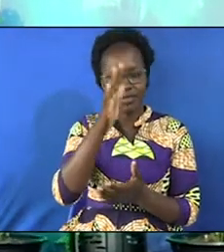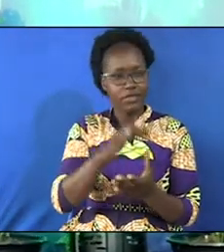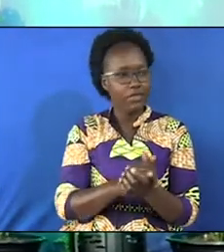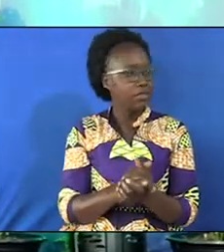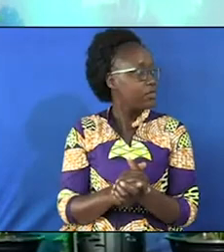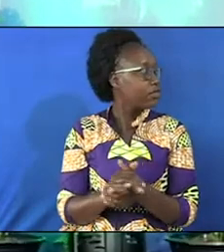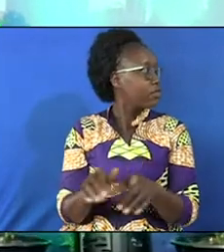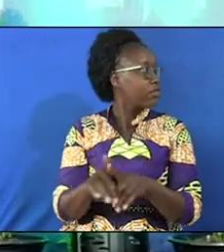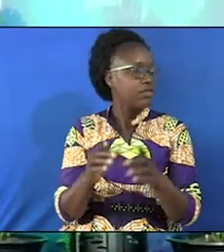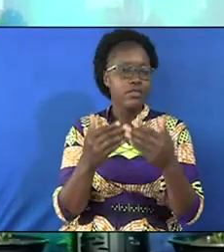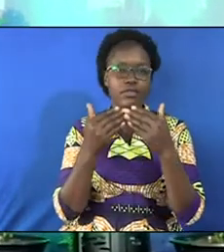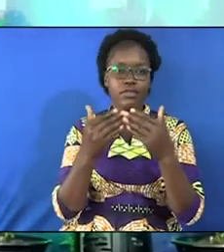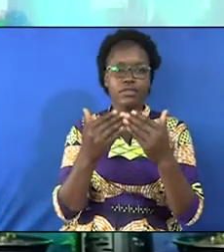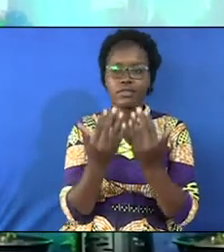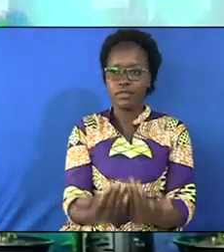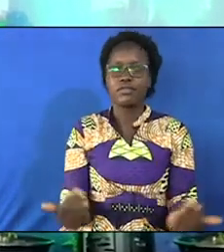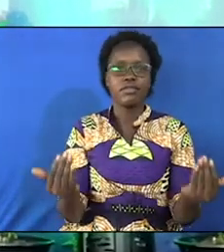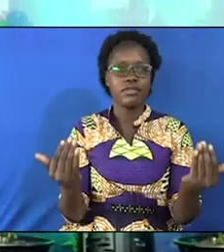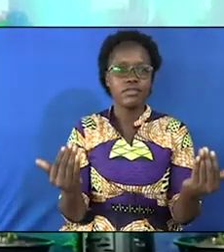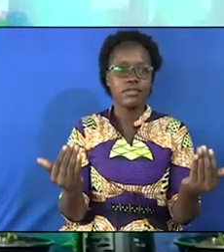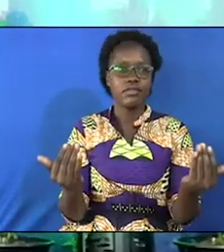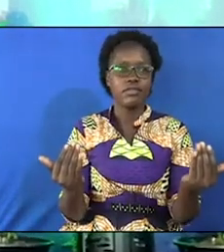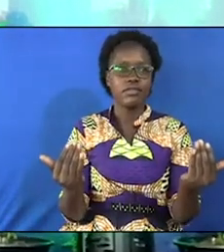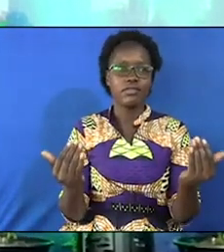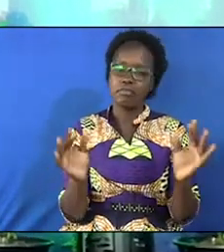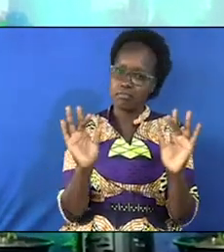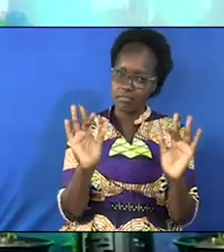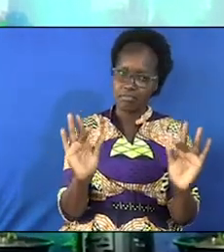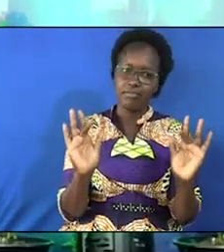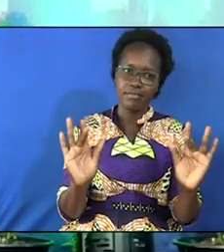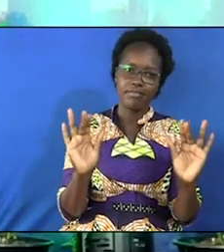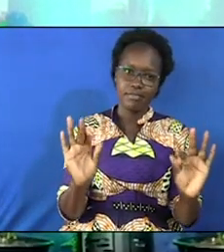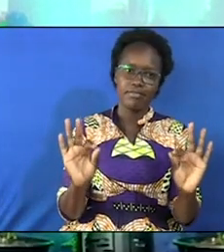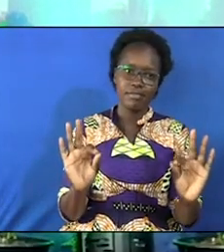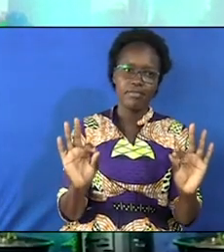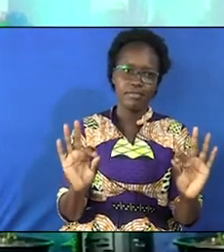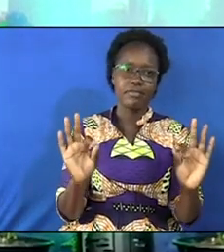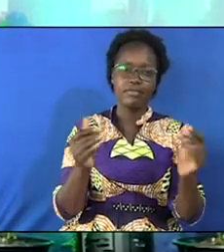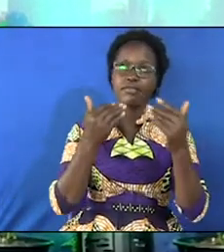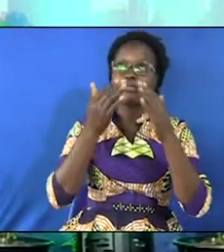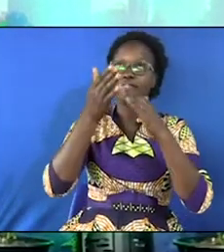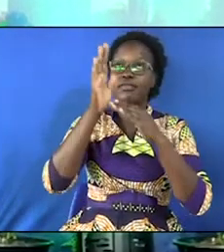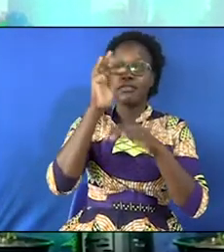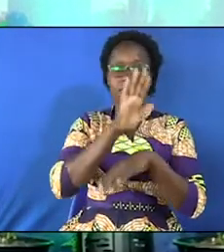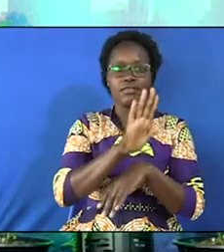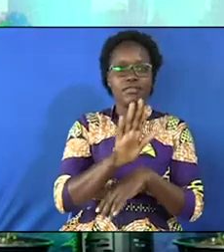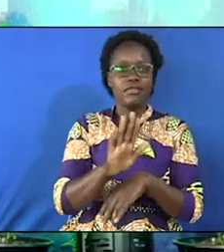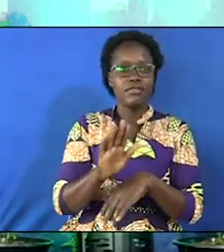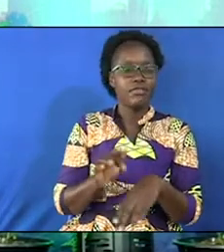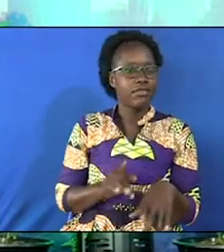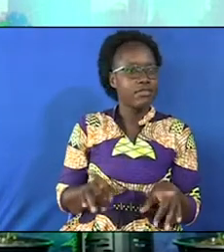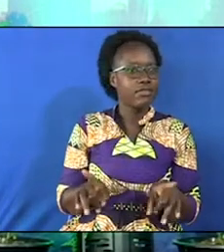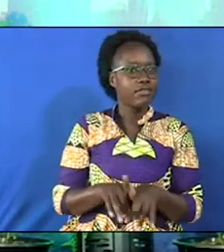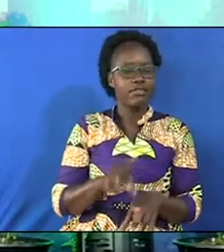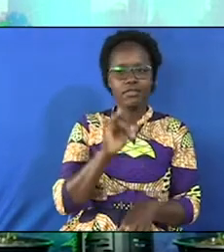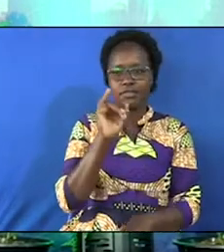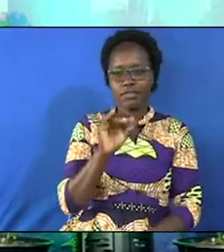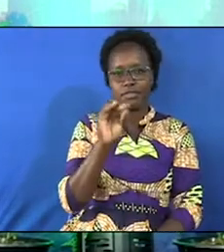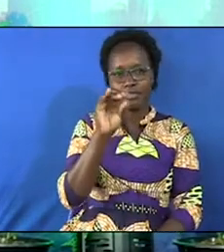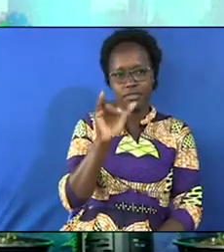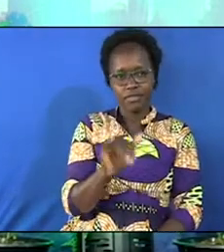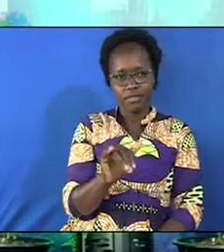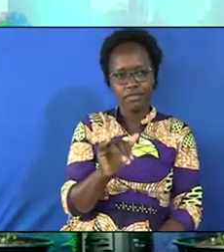I also want to appreciate the children. That was marvelous. And we thank God for you, Sister Joy,